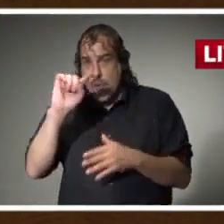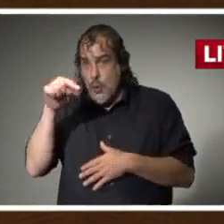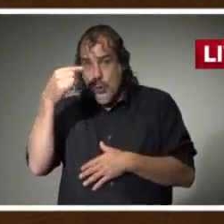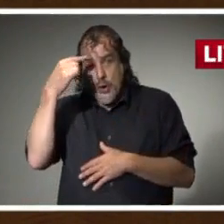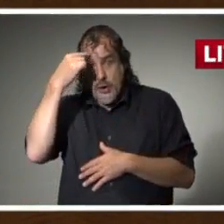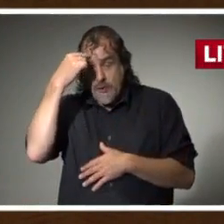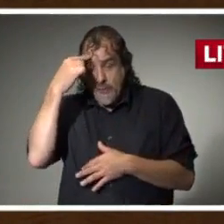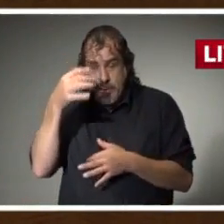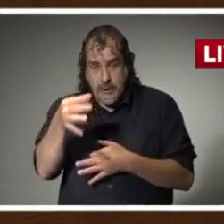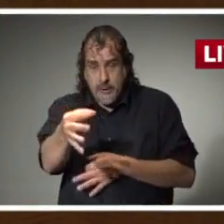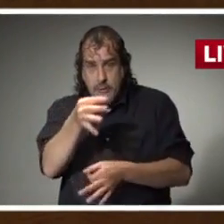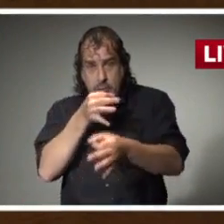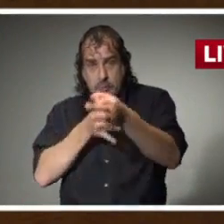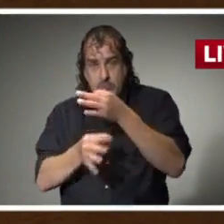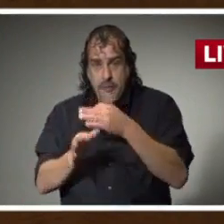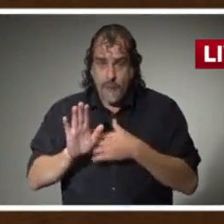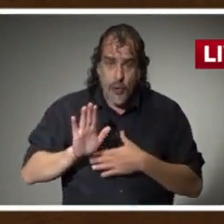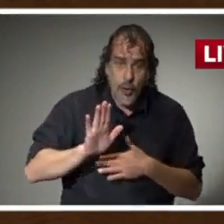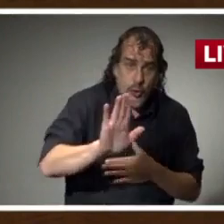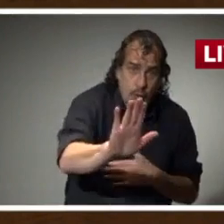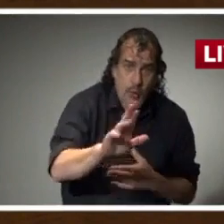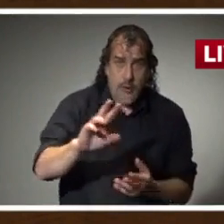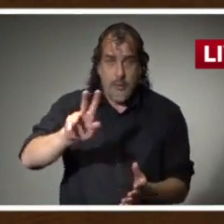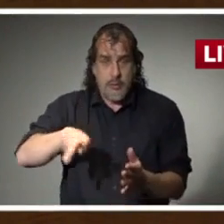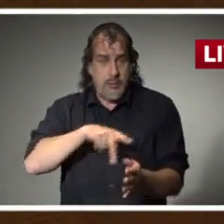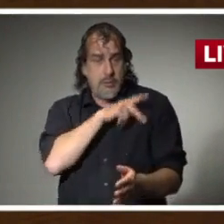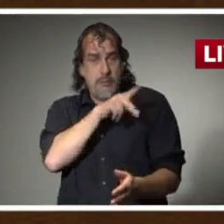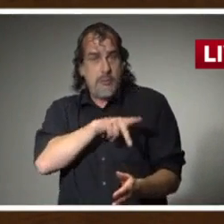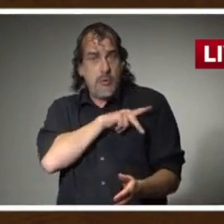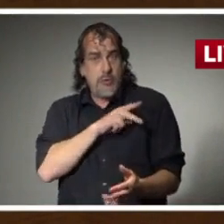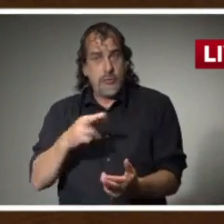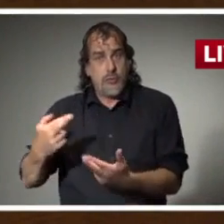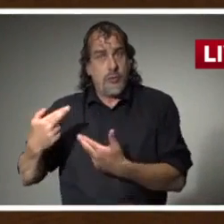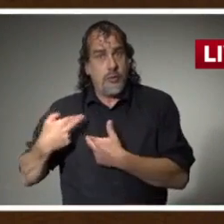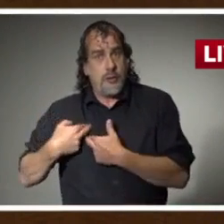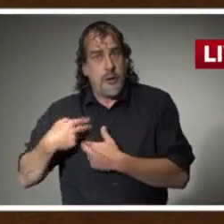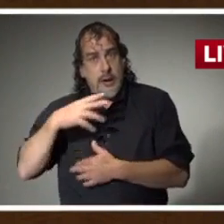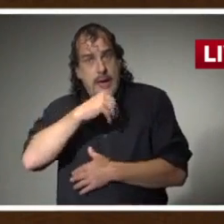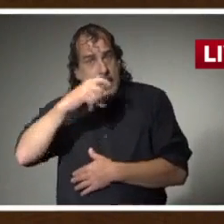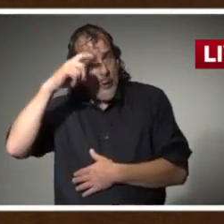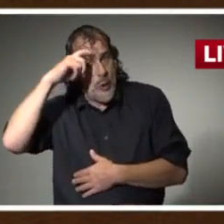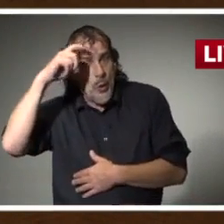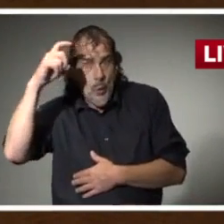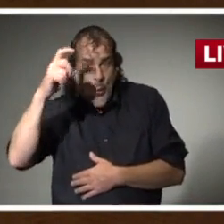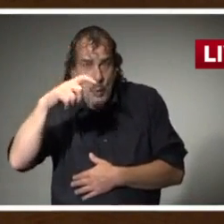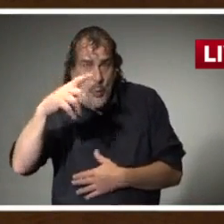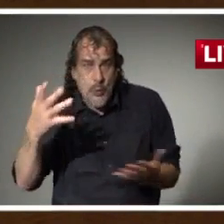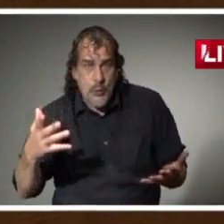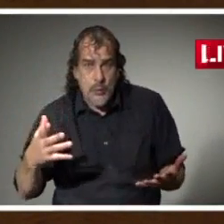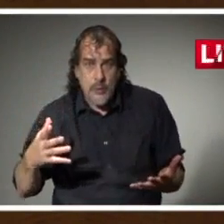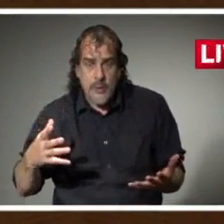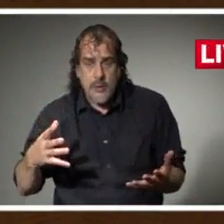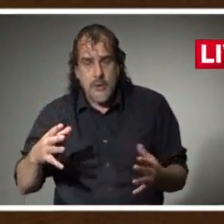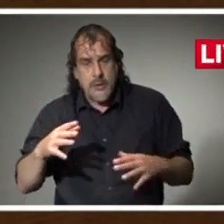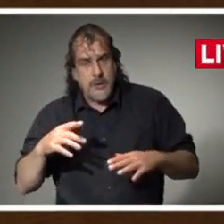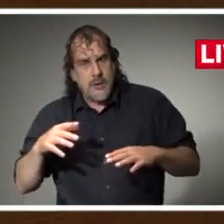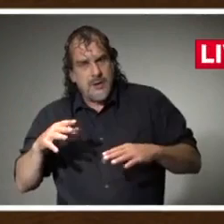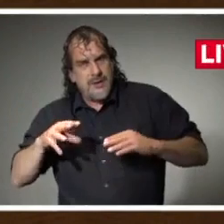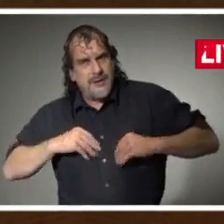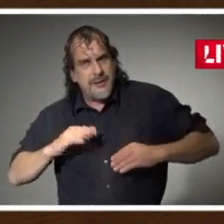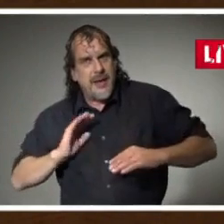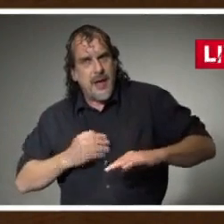for your personal responsibility and wisdom. Please take our warning seriously.